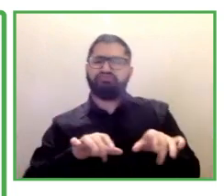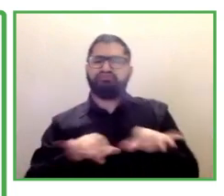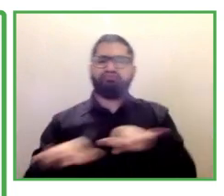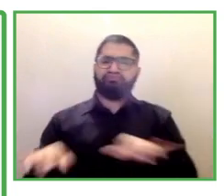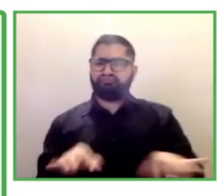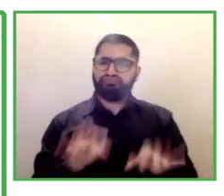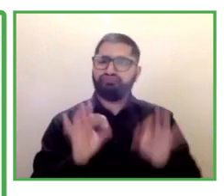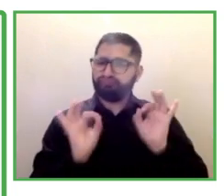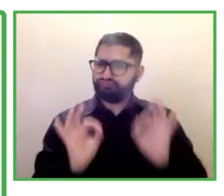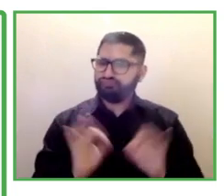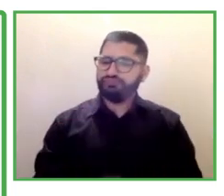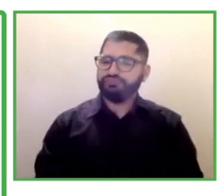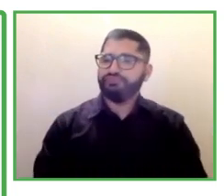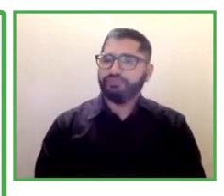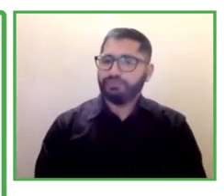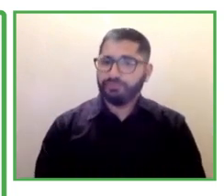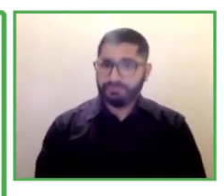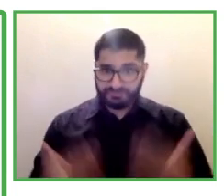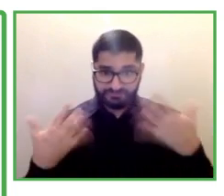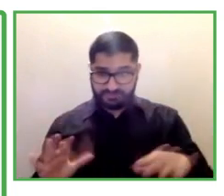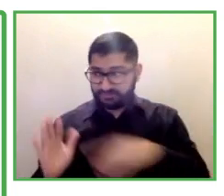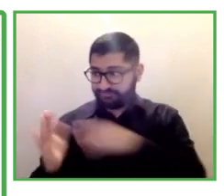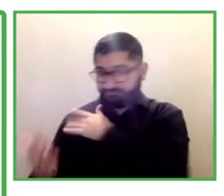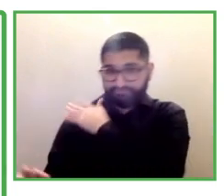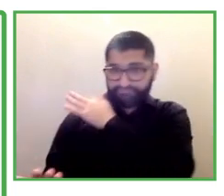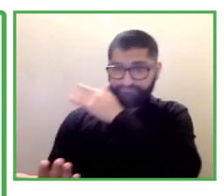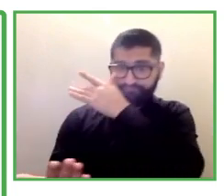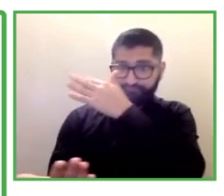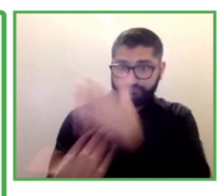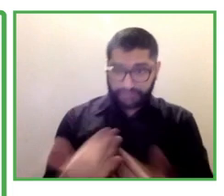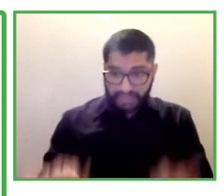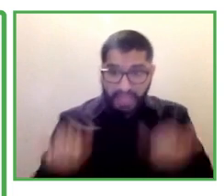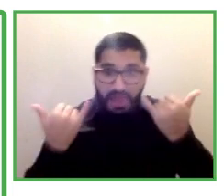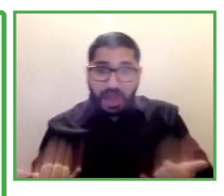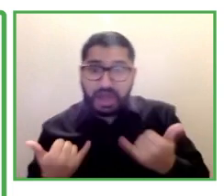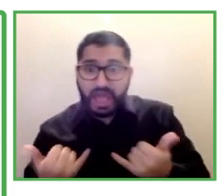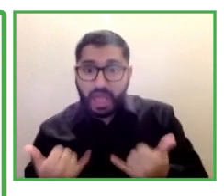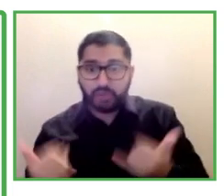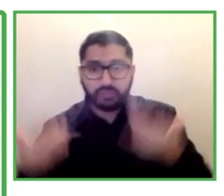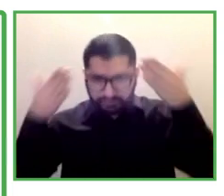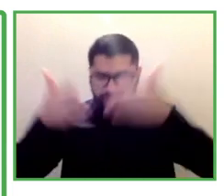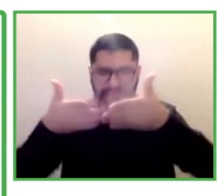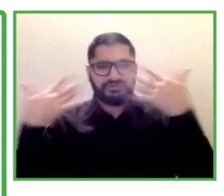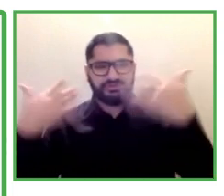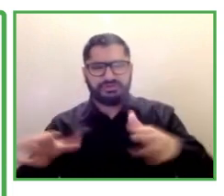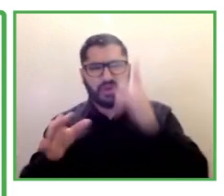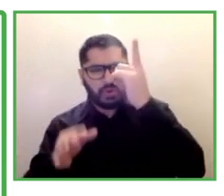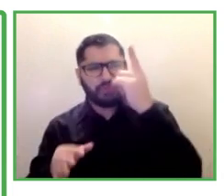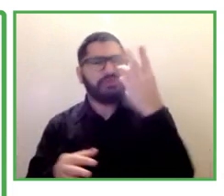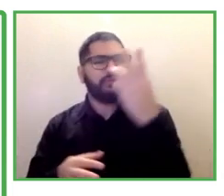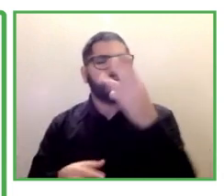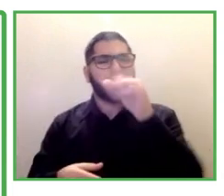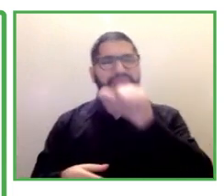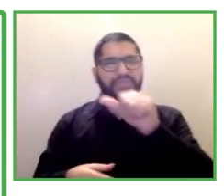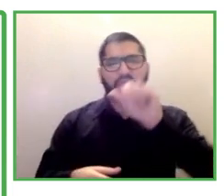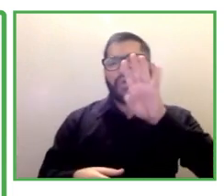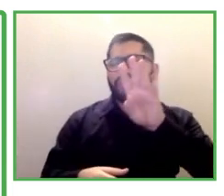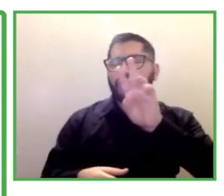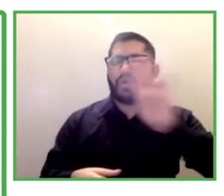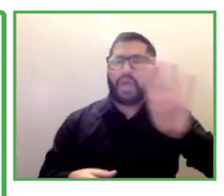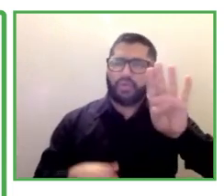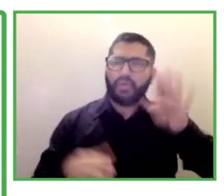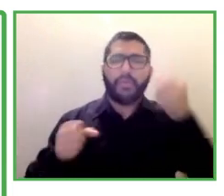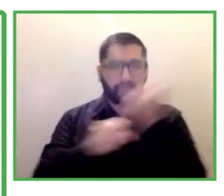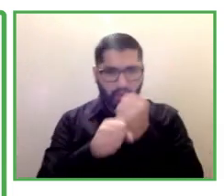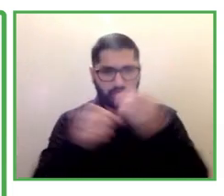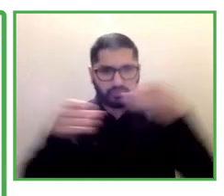sustained their employment. Now I'll touch a little bit on the 16 here. 16 when of course at the